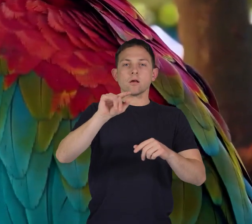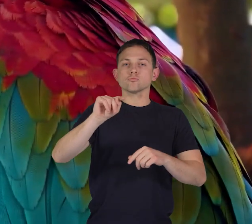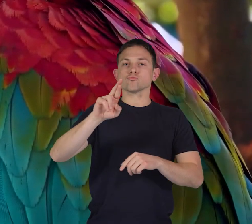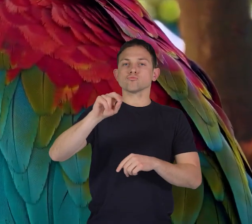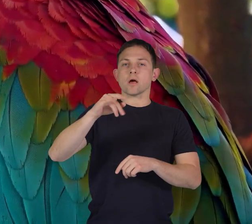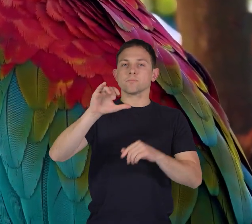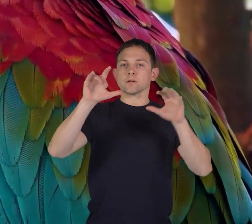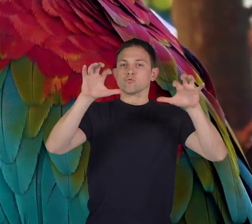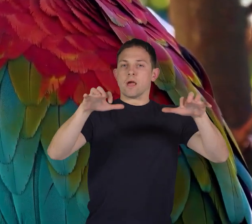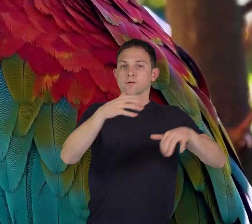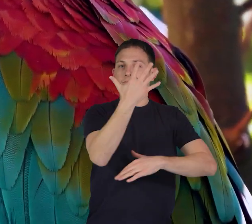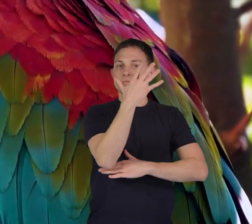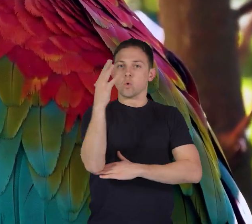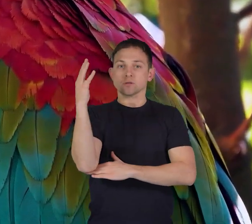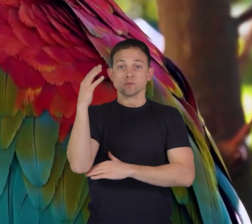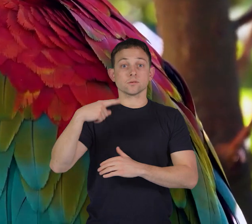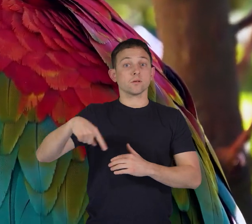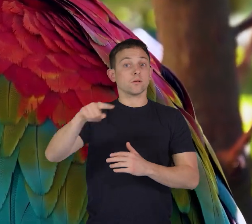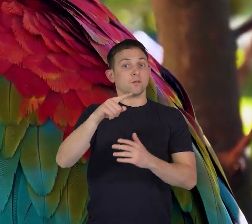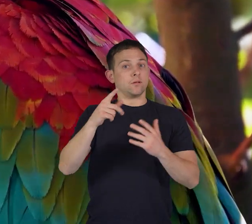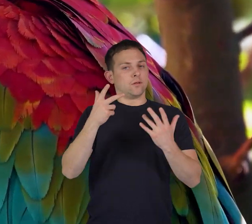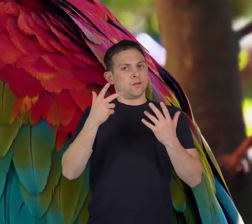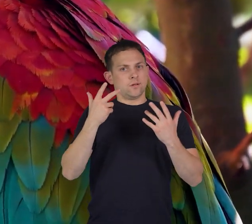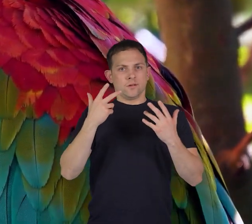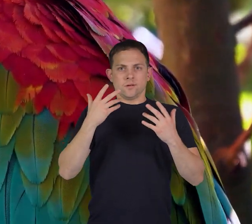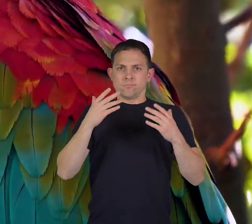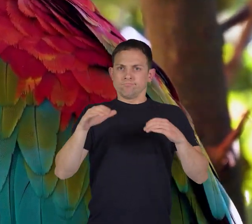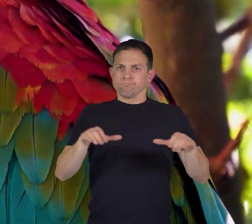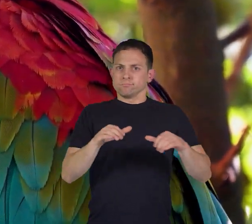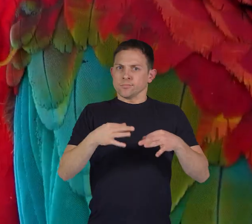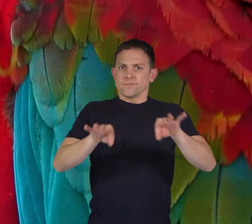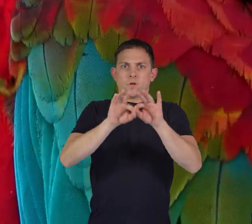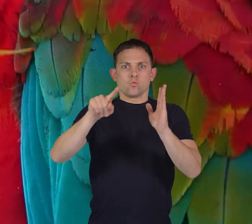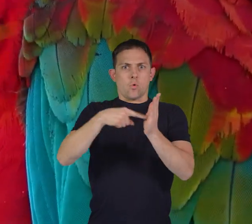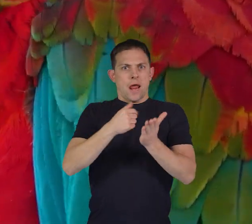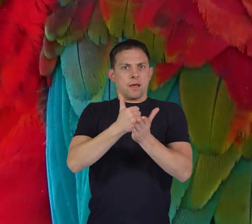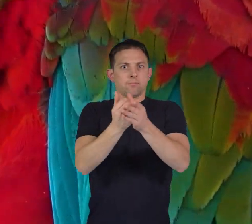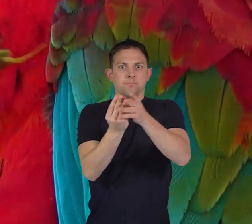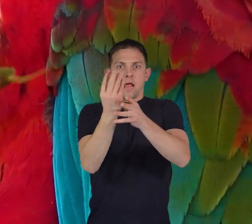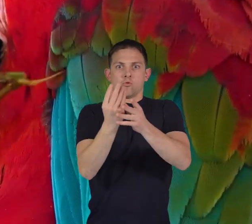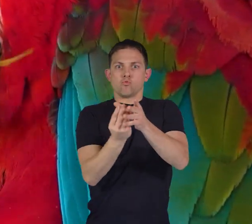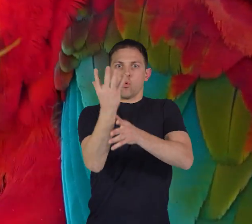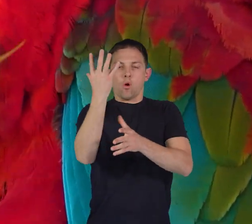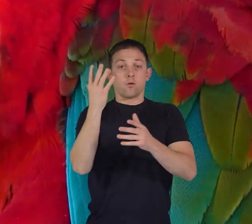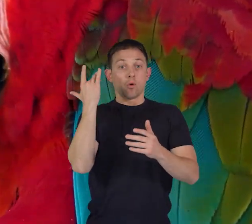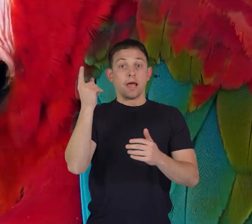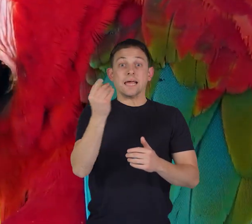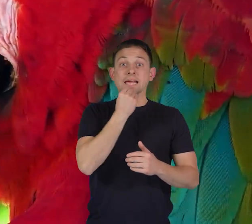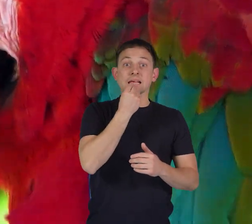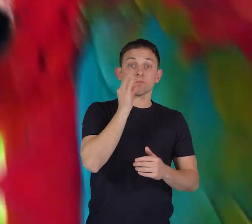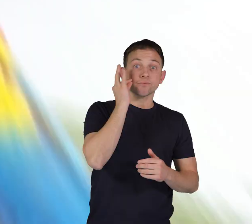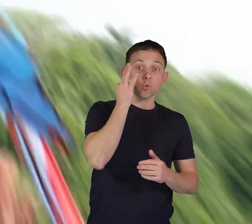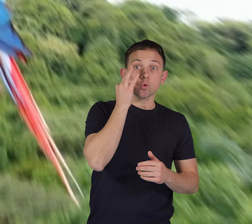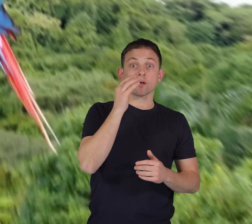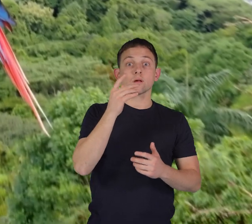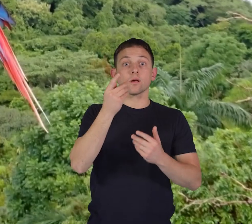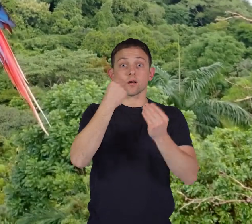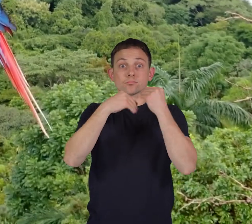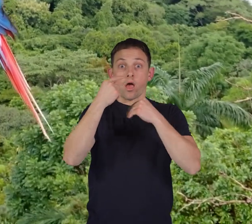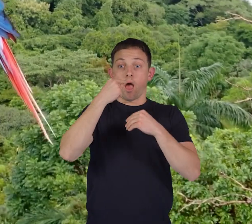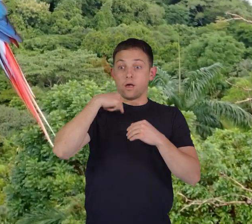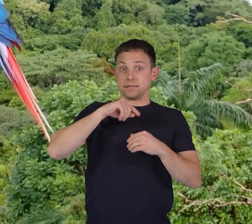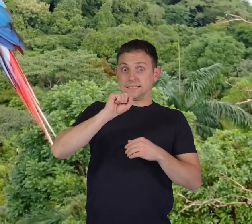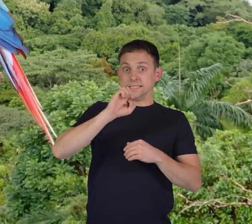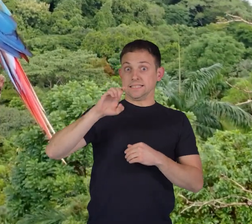They play a significant role in helping plants grow, because they eat fruits and nuts and then spread the seeds when they poop. When